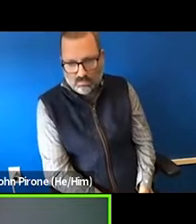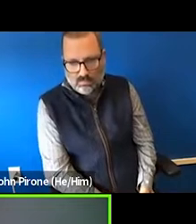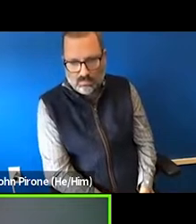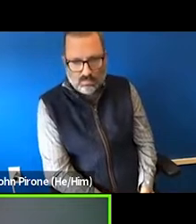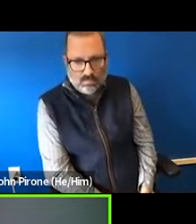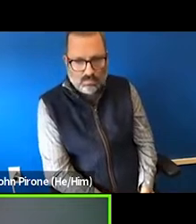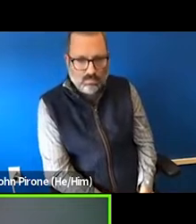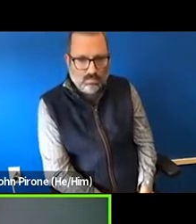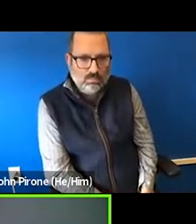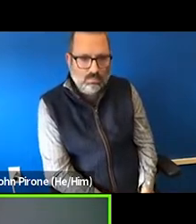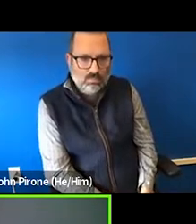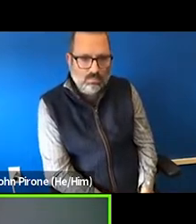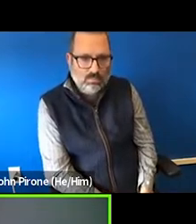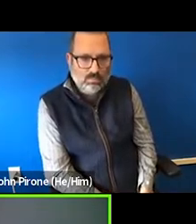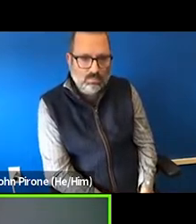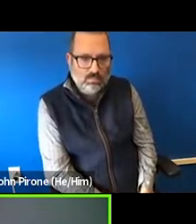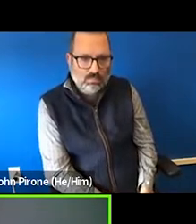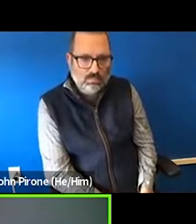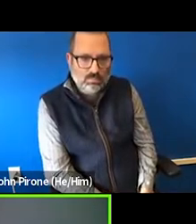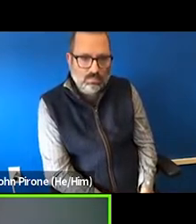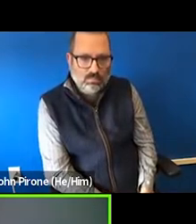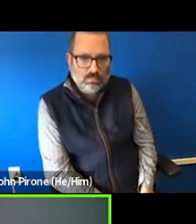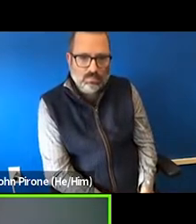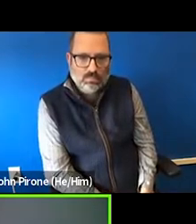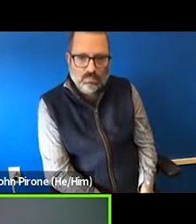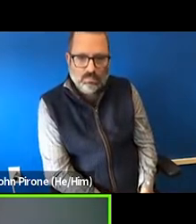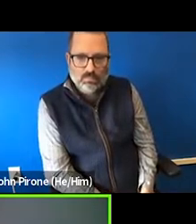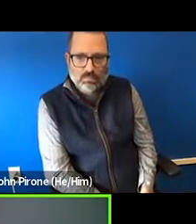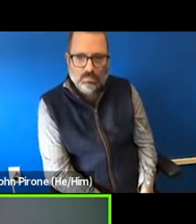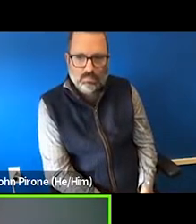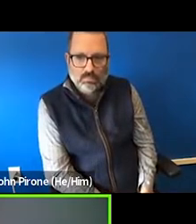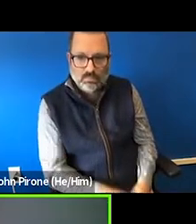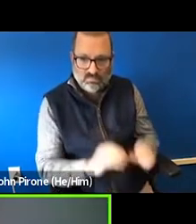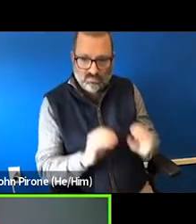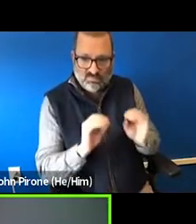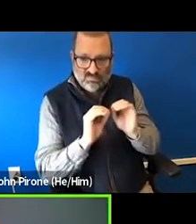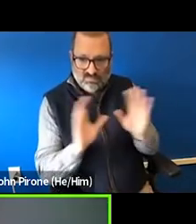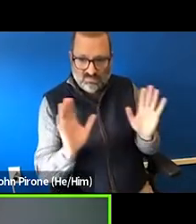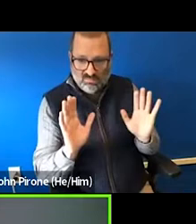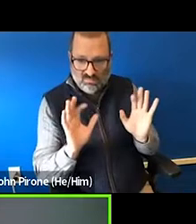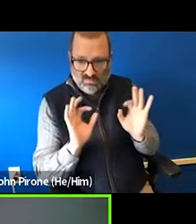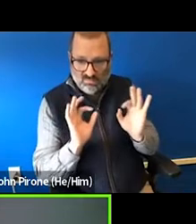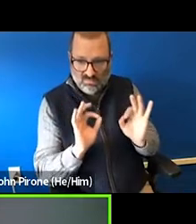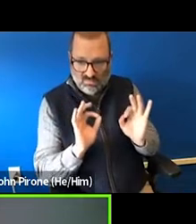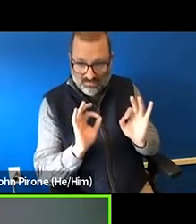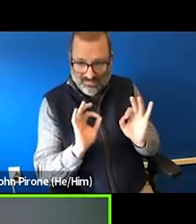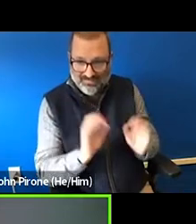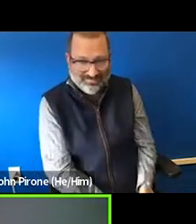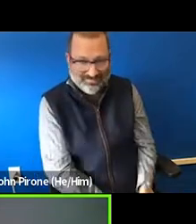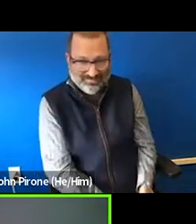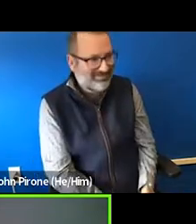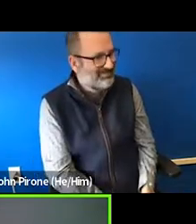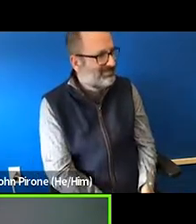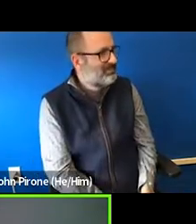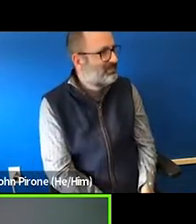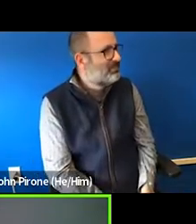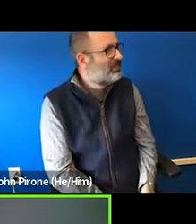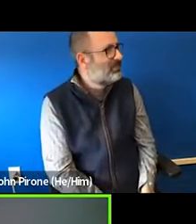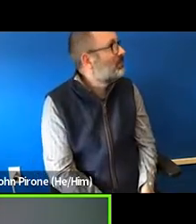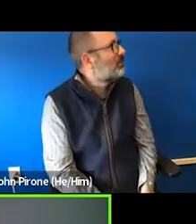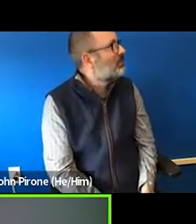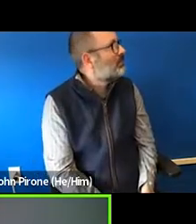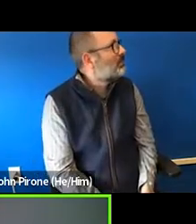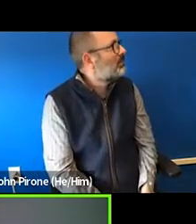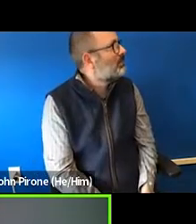the other, because there is a wide variety of language among deaf and hard of hearing individuals. And I hope that clarified